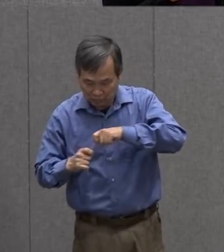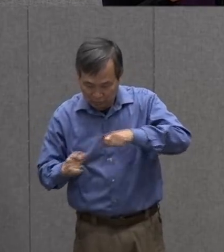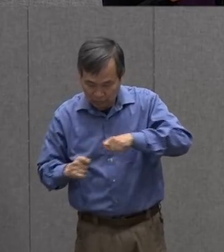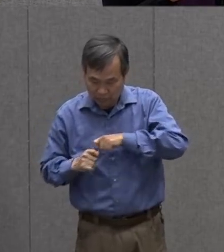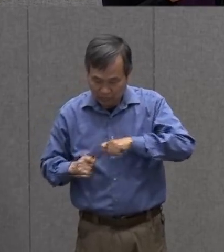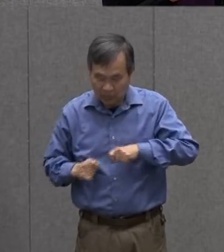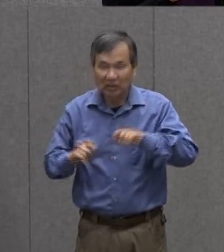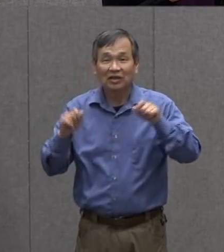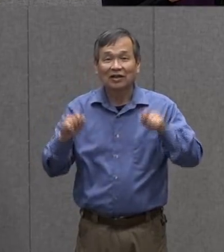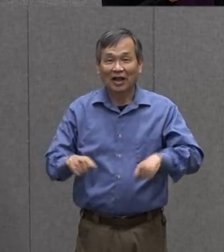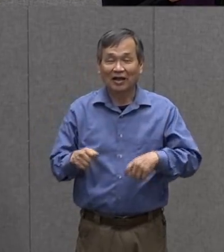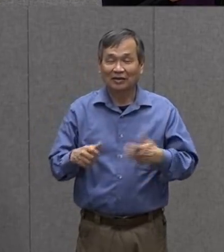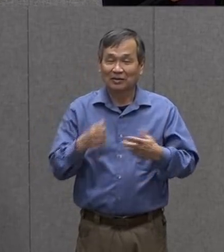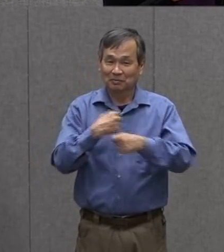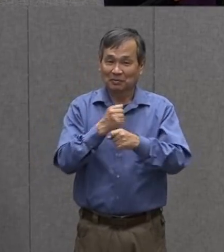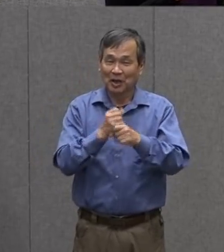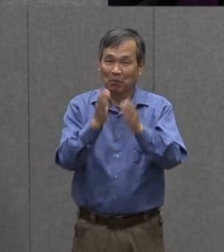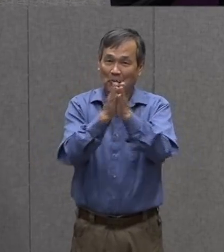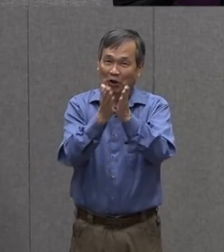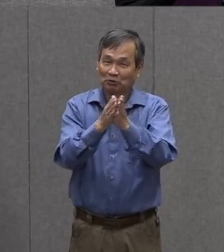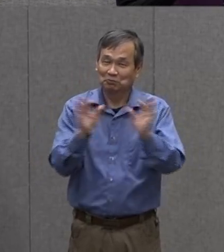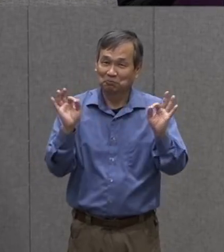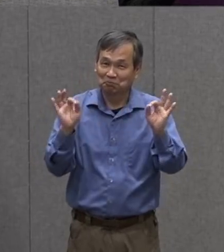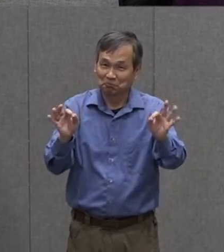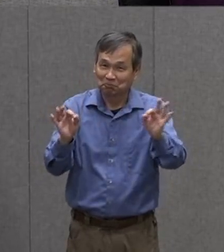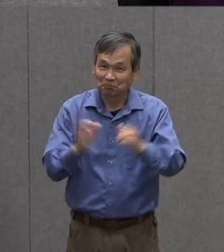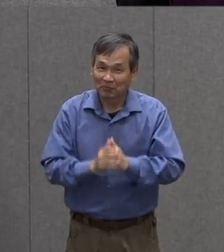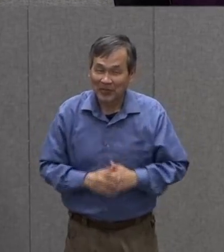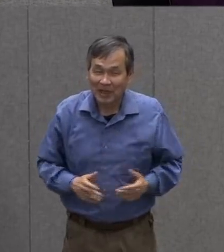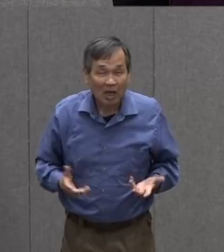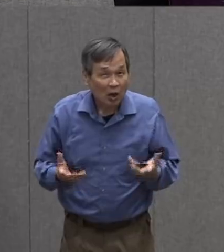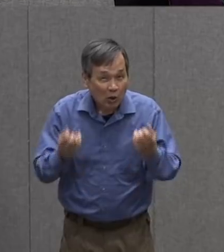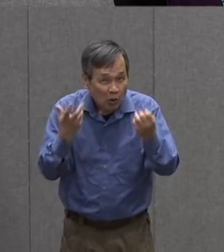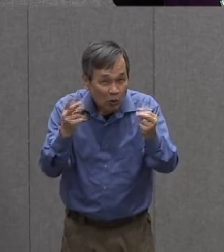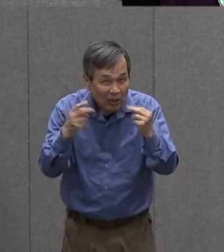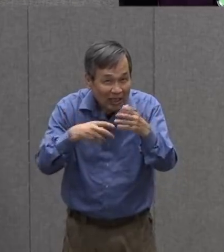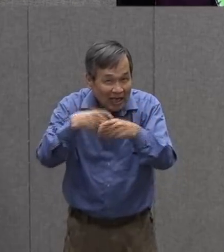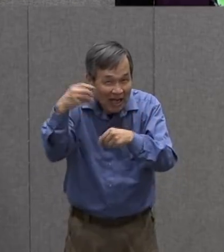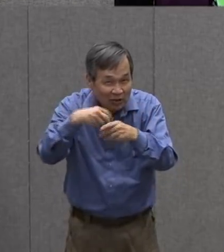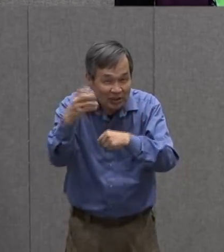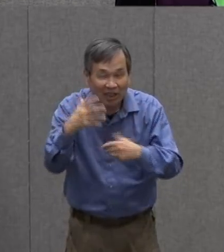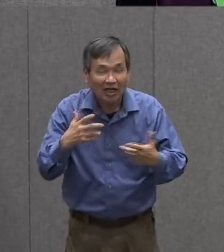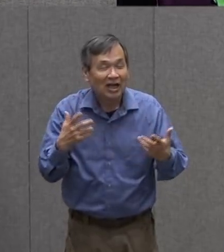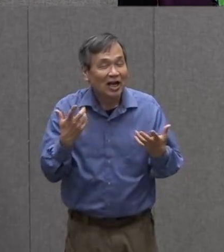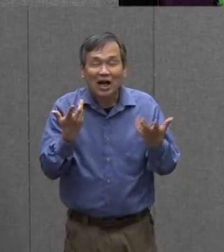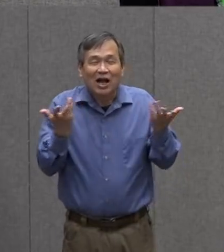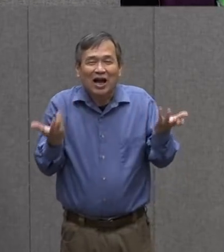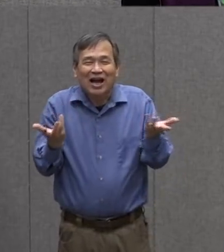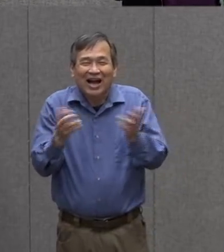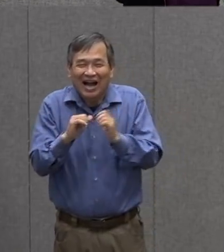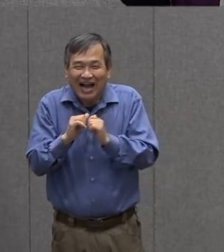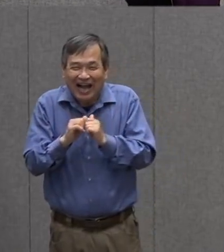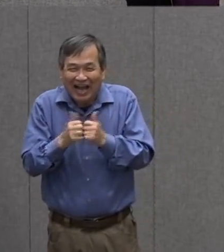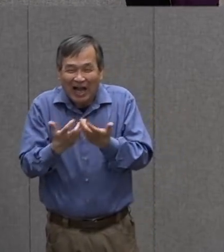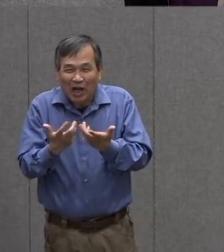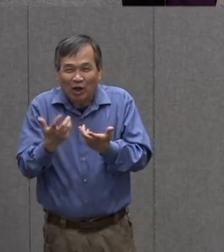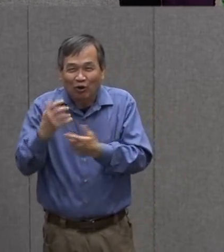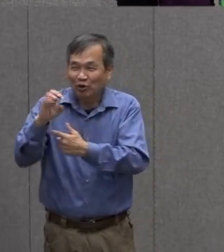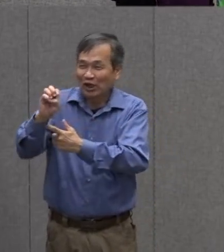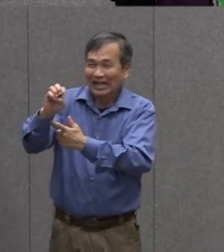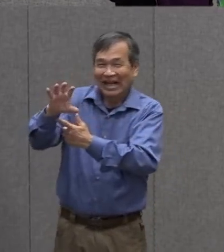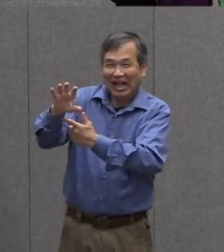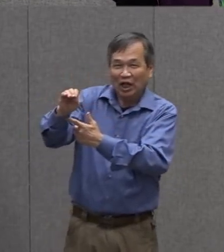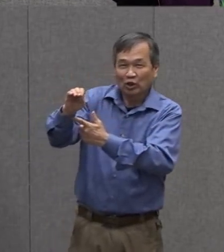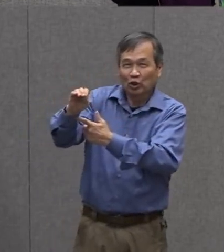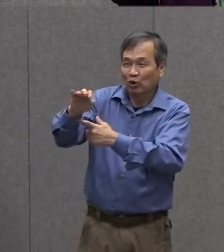but let's talk about what we can find when we're outside and how to look at that ecosystem